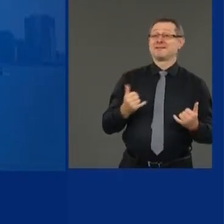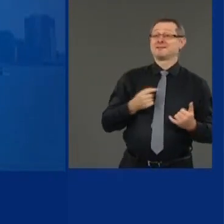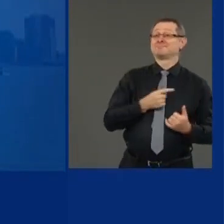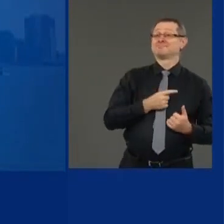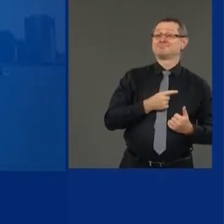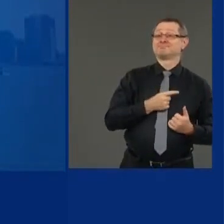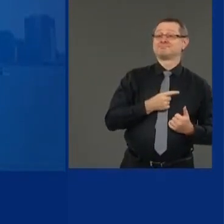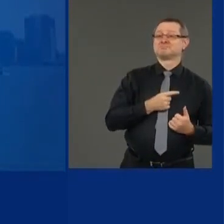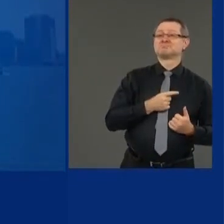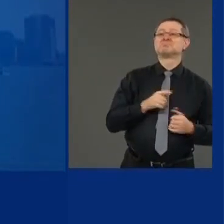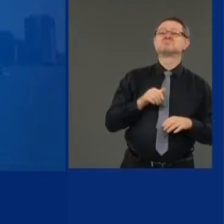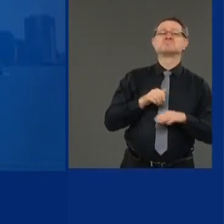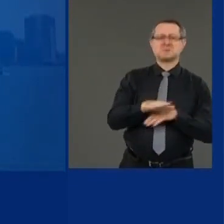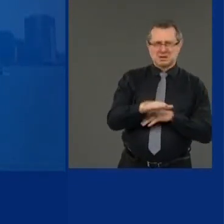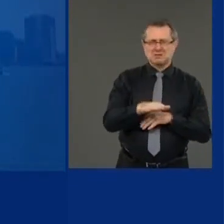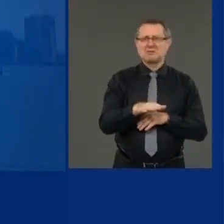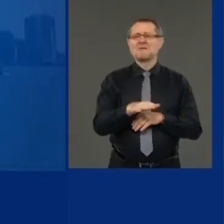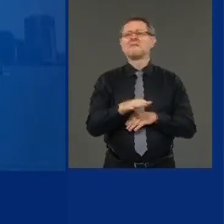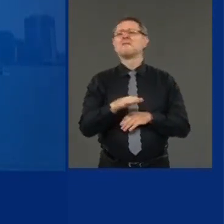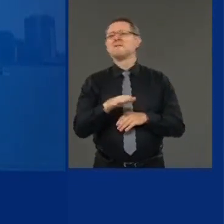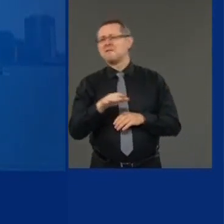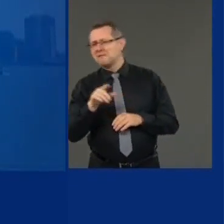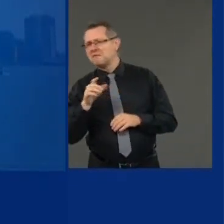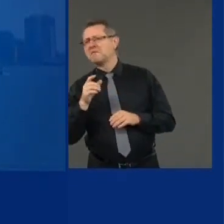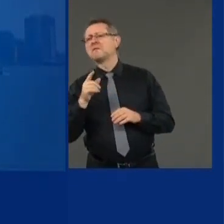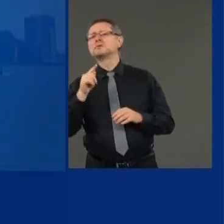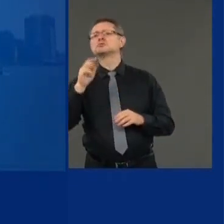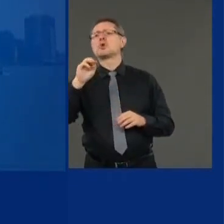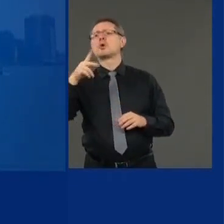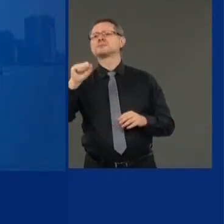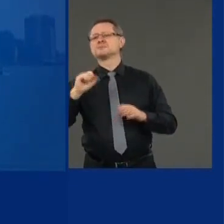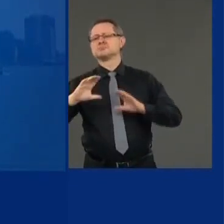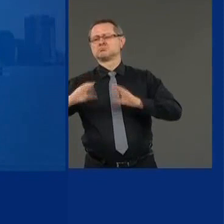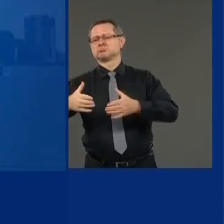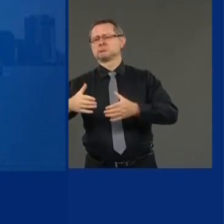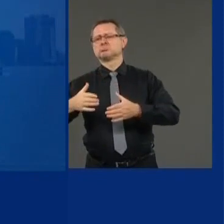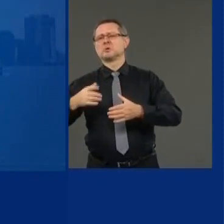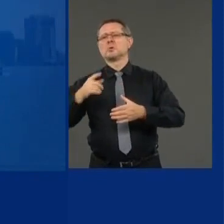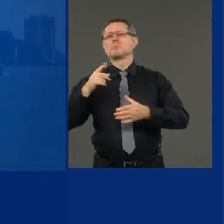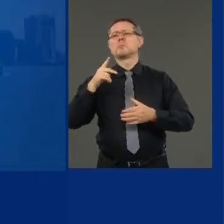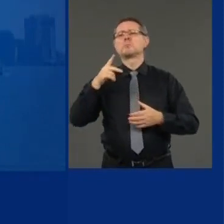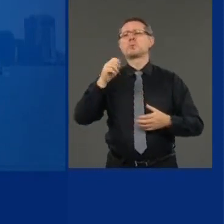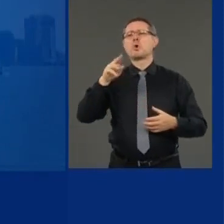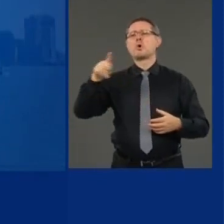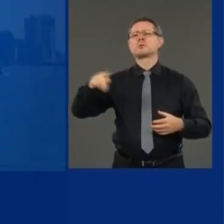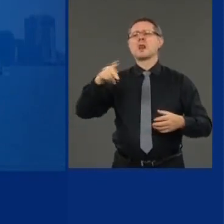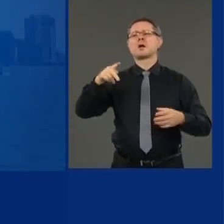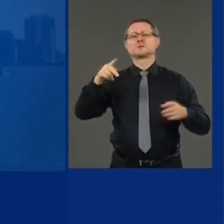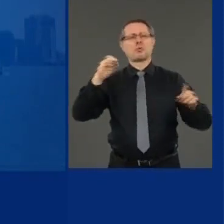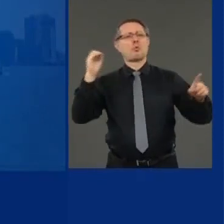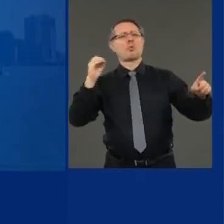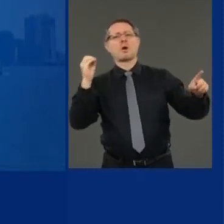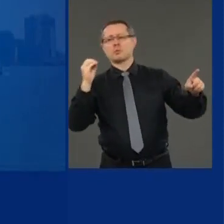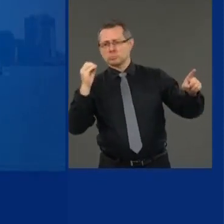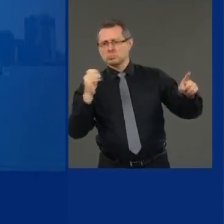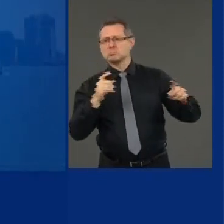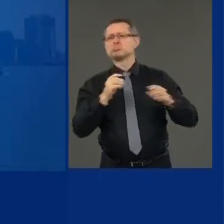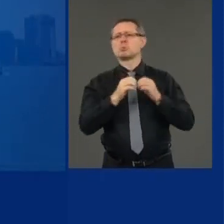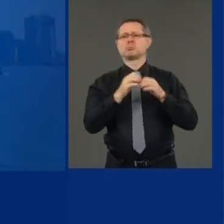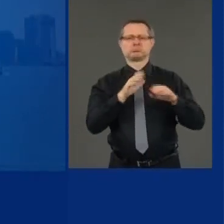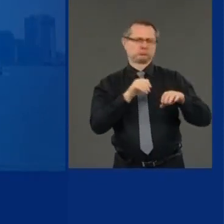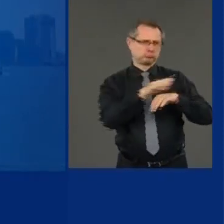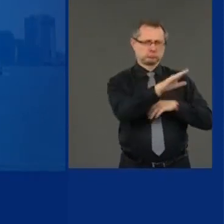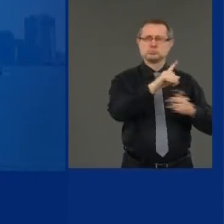troops to Portland, Oregon. The president just sent troops to, uh, Chicago, Illinois. Uh, the